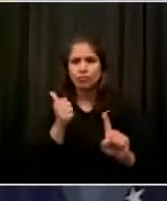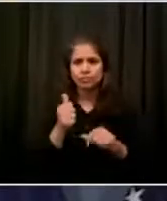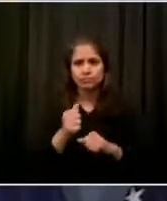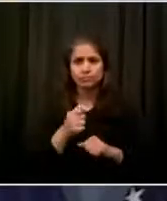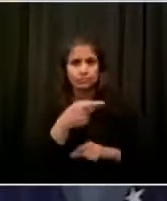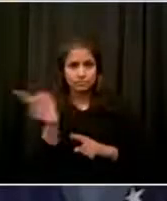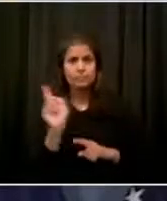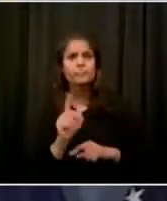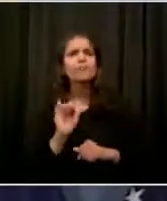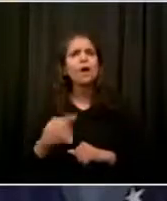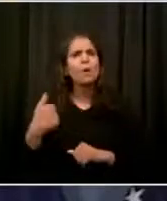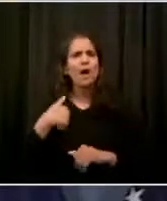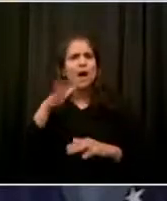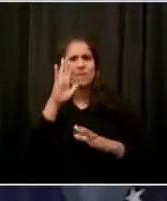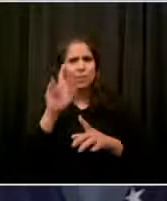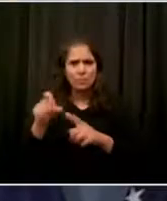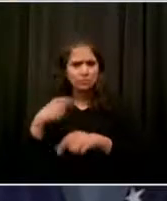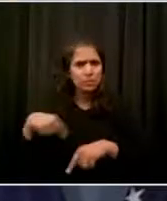tightened up.